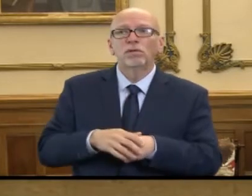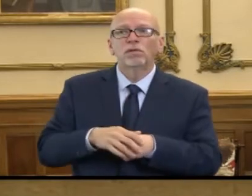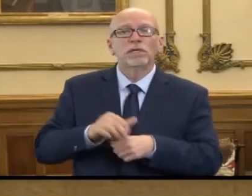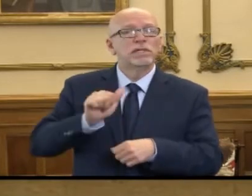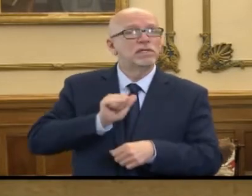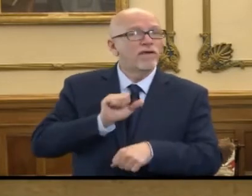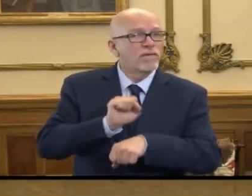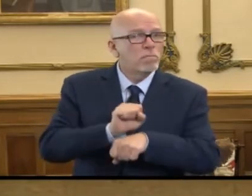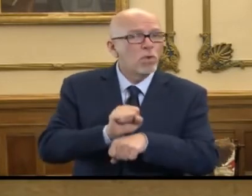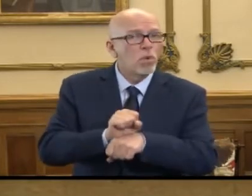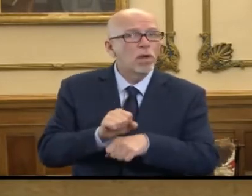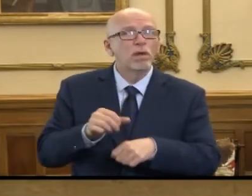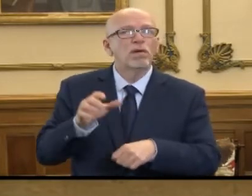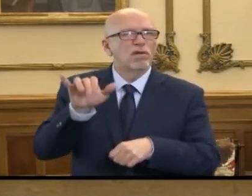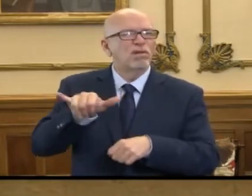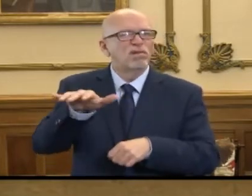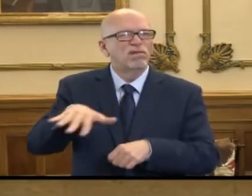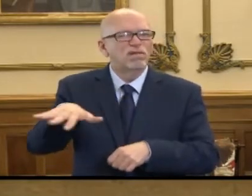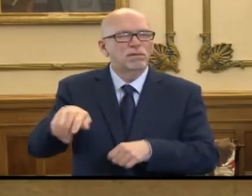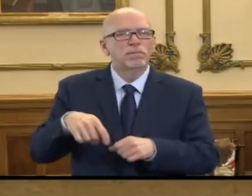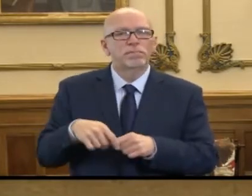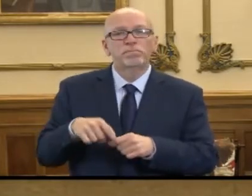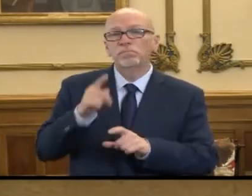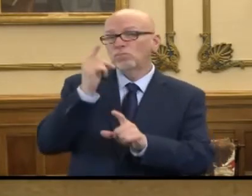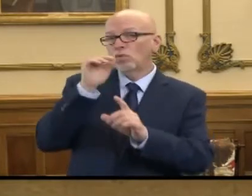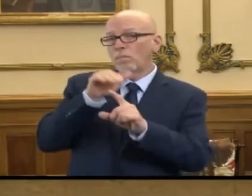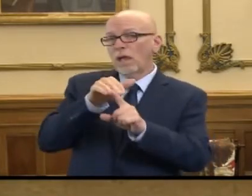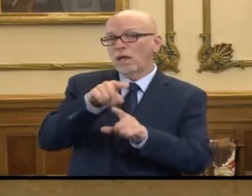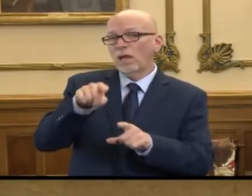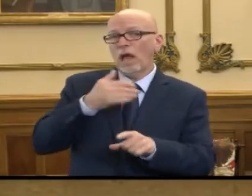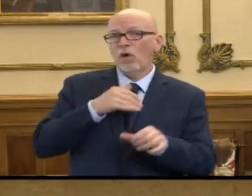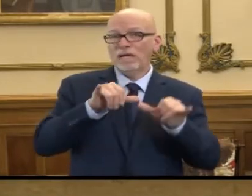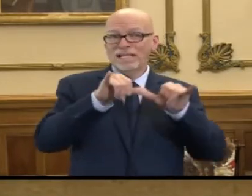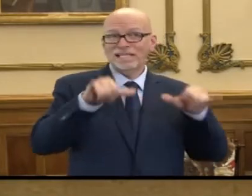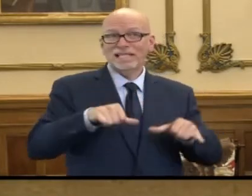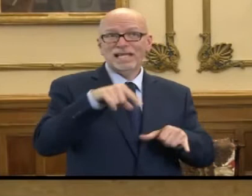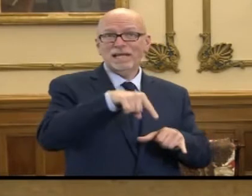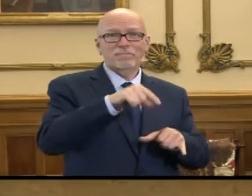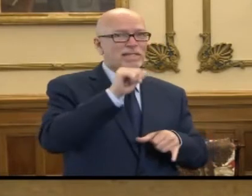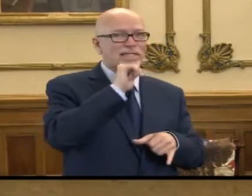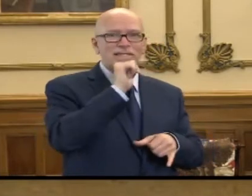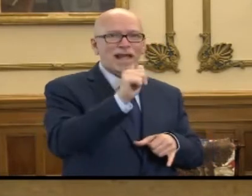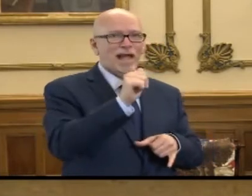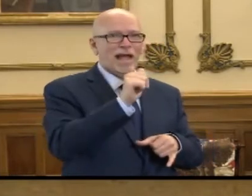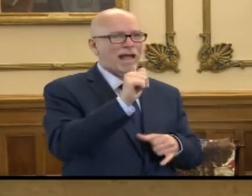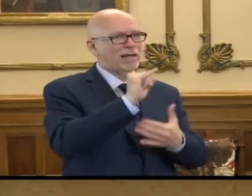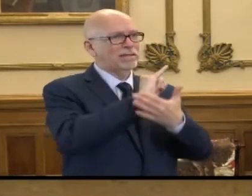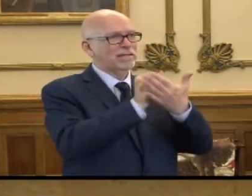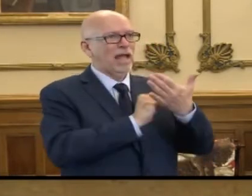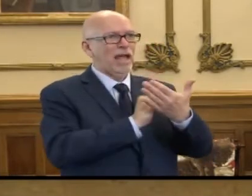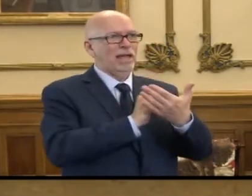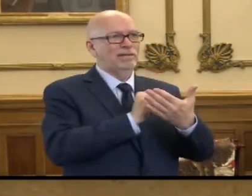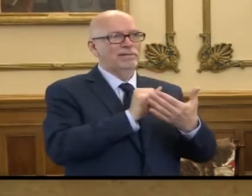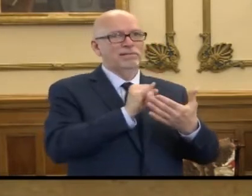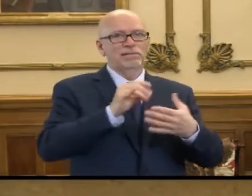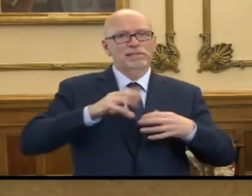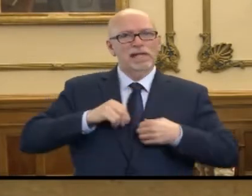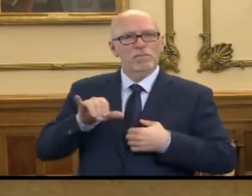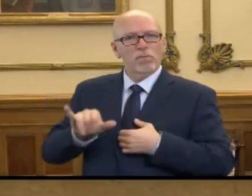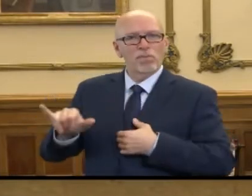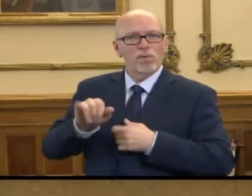self-employed. As a reminder, our system was not currently designed to address these